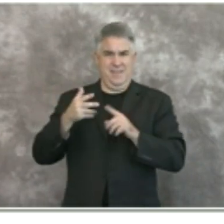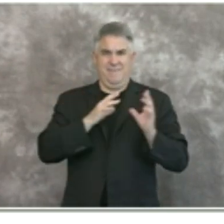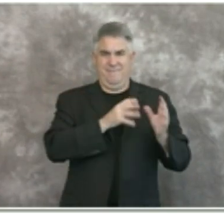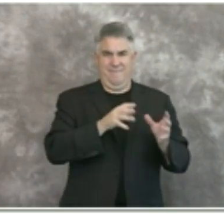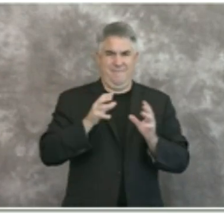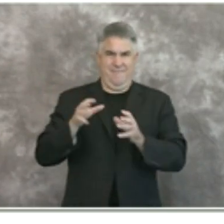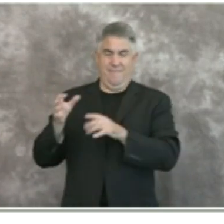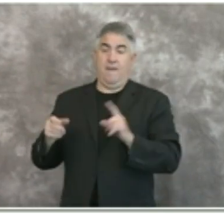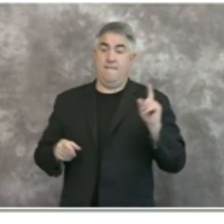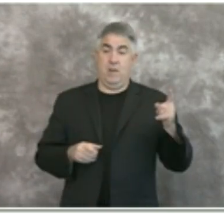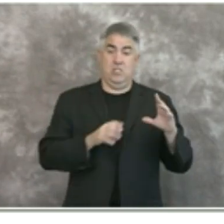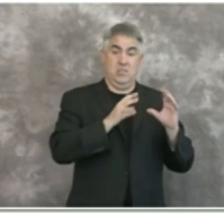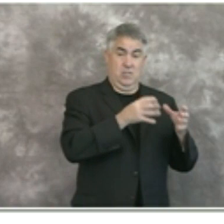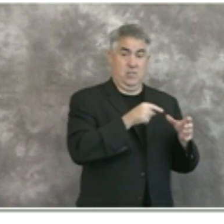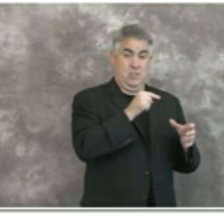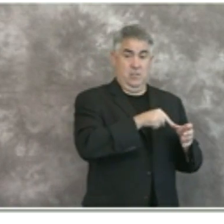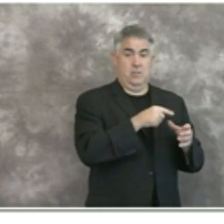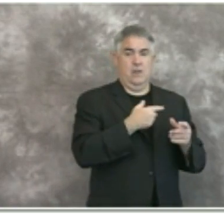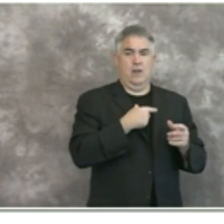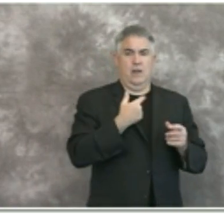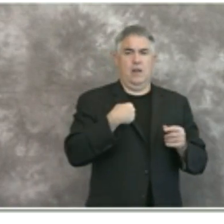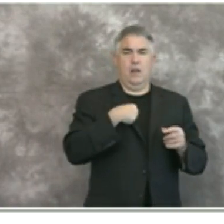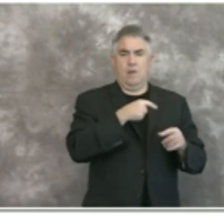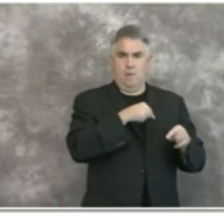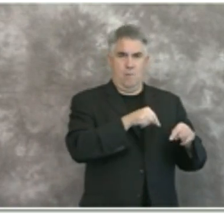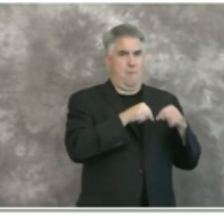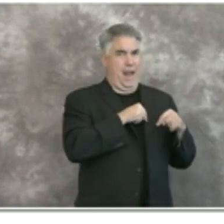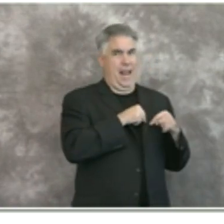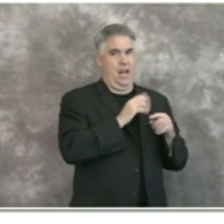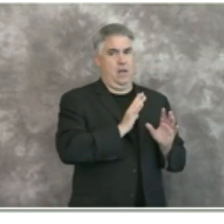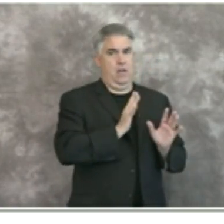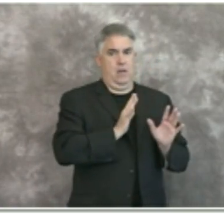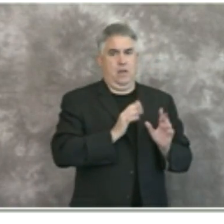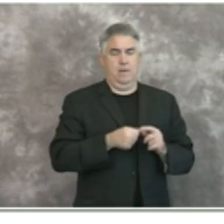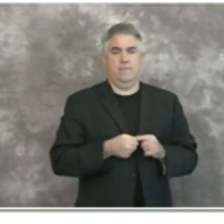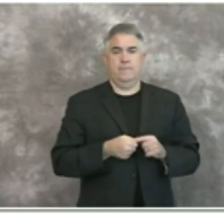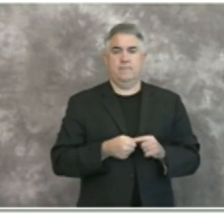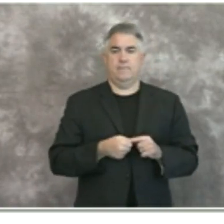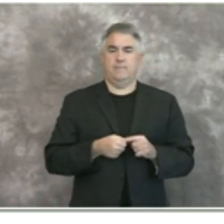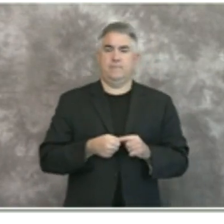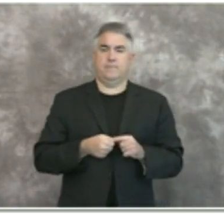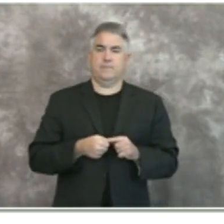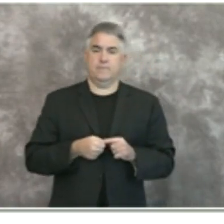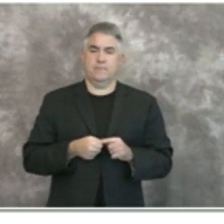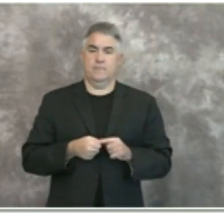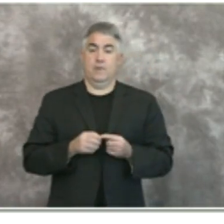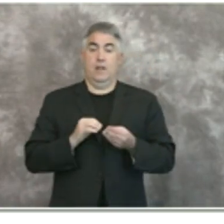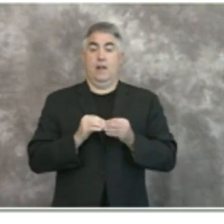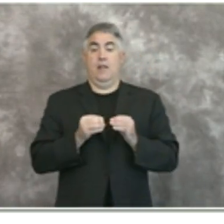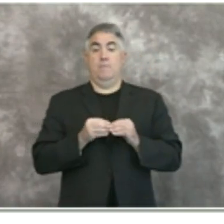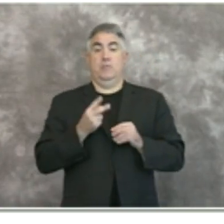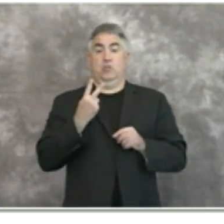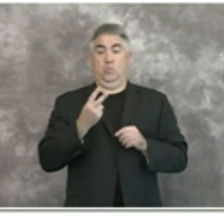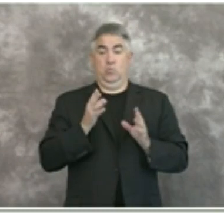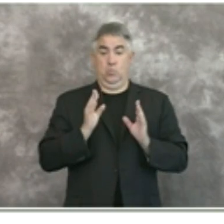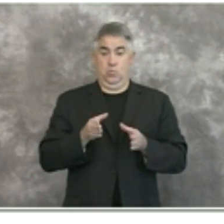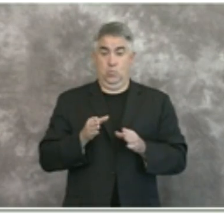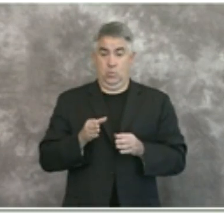would cause us to uh to move backwards uh those three are number two uh number seven and number nine